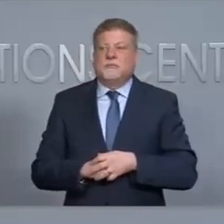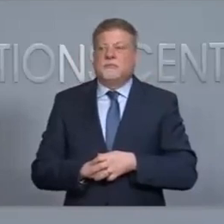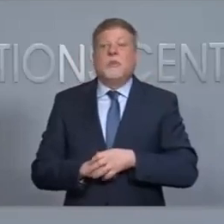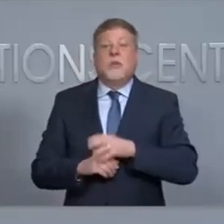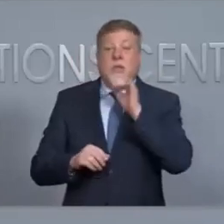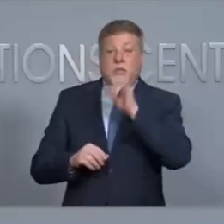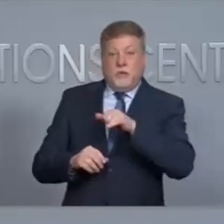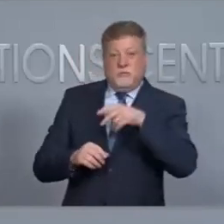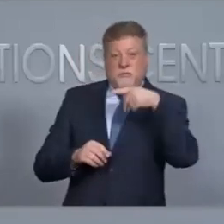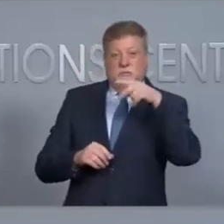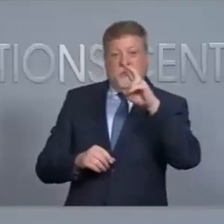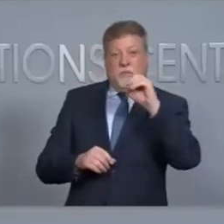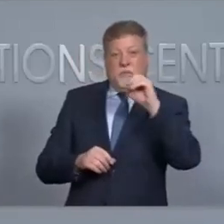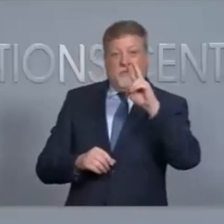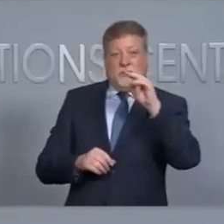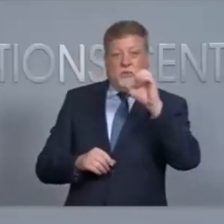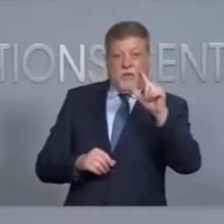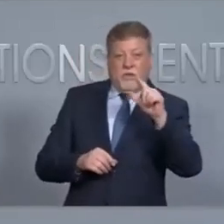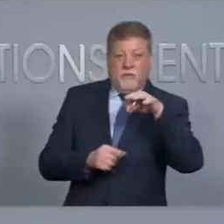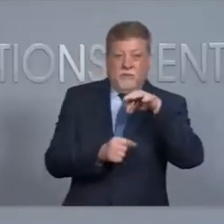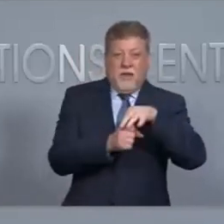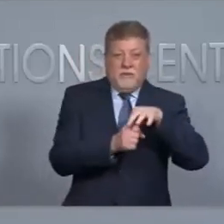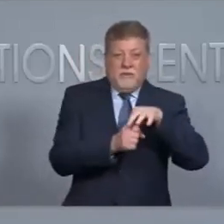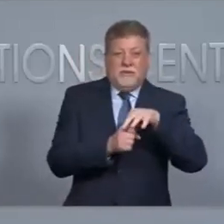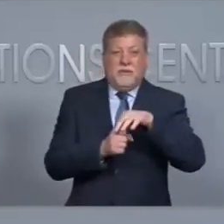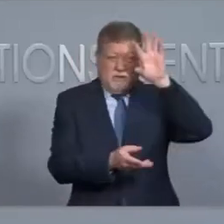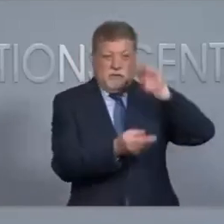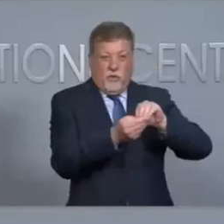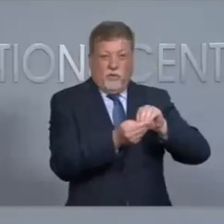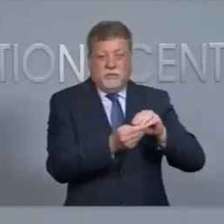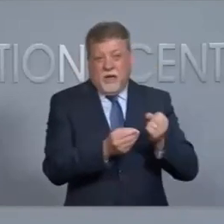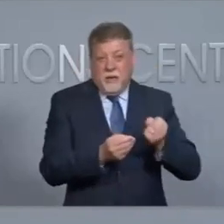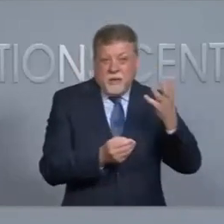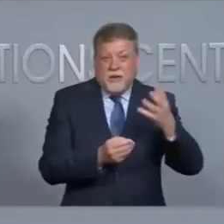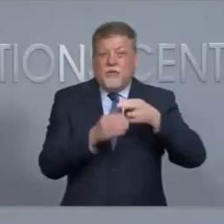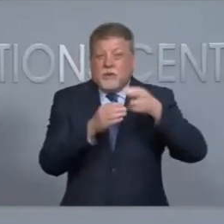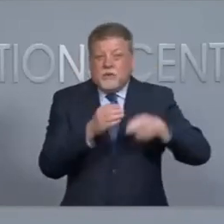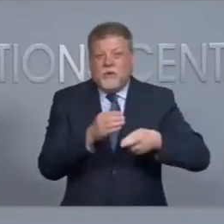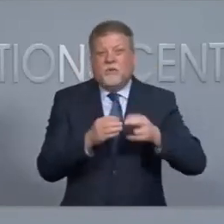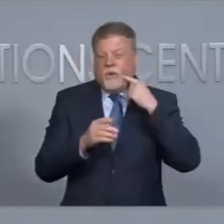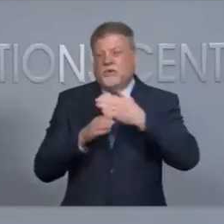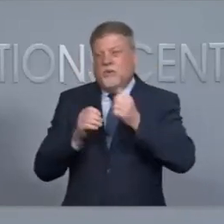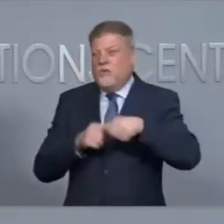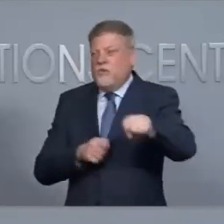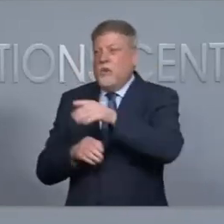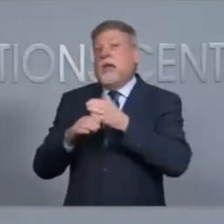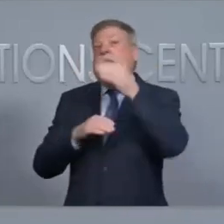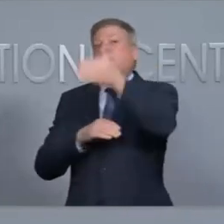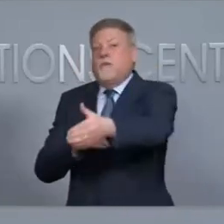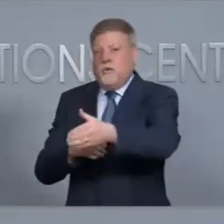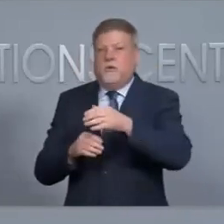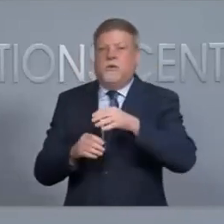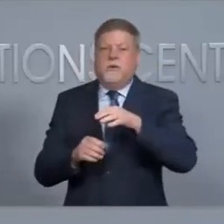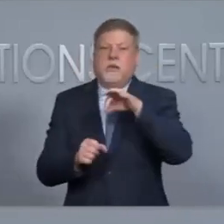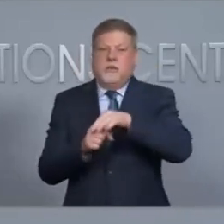The provisional ballots, that tally, as well as ultimately the ones that we count and the results of those will be provided after the election as part of the